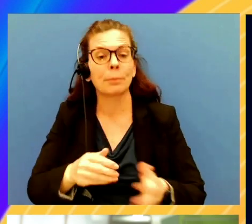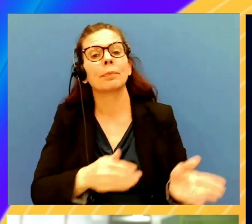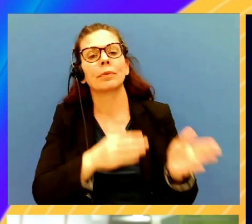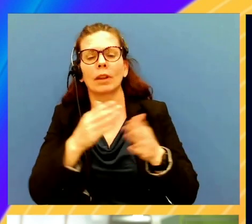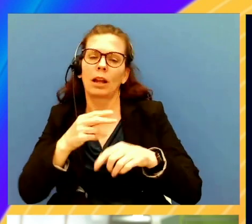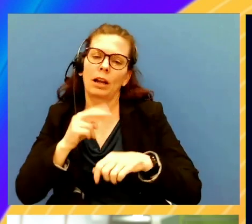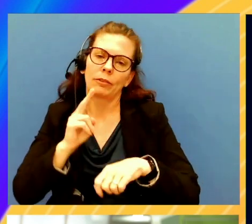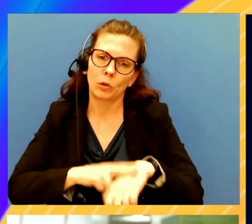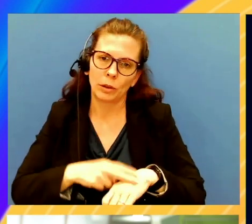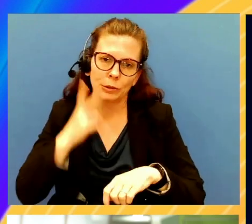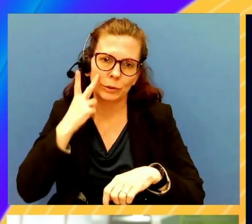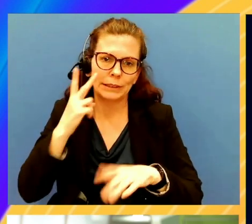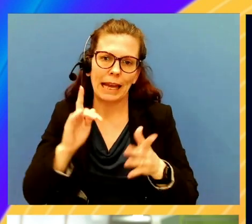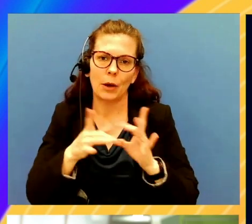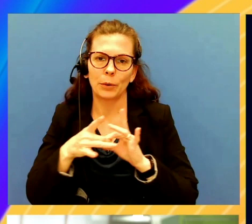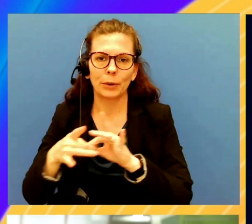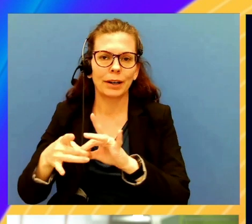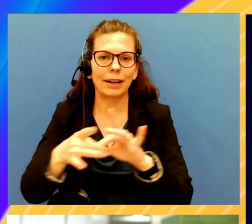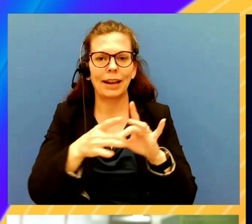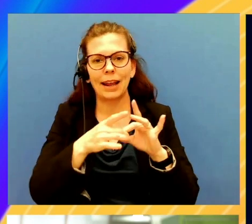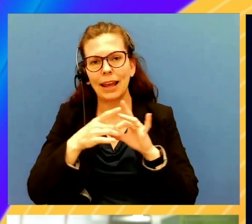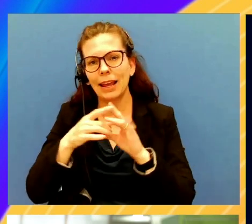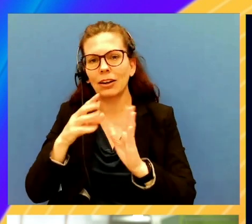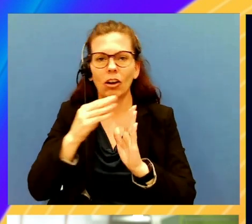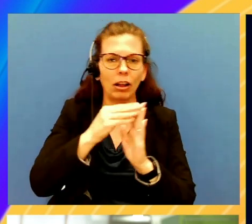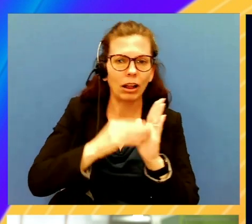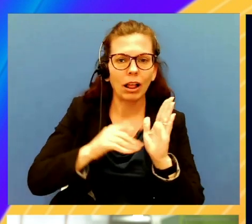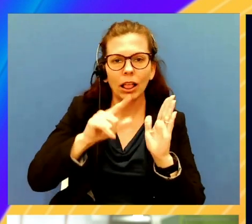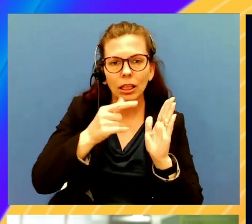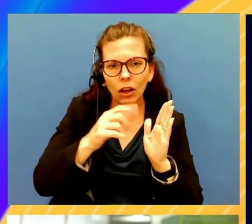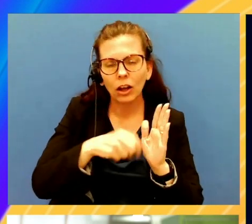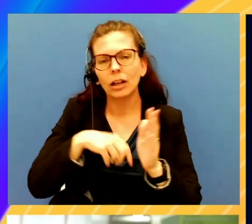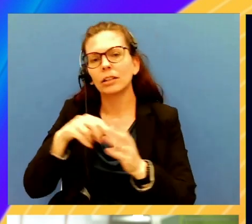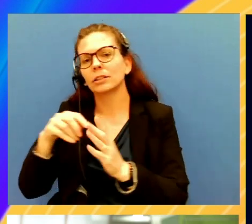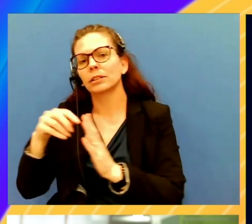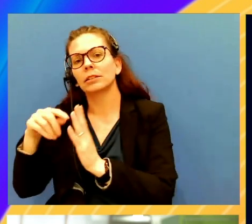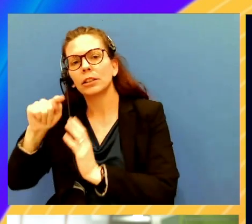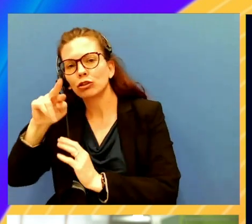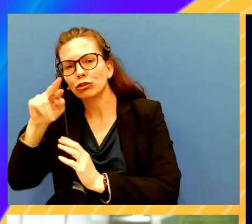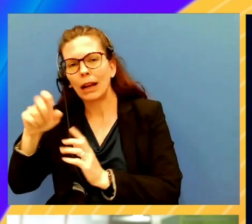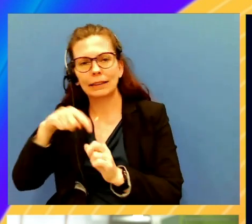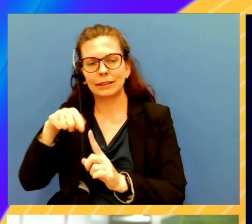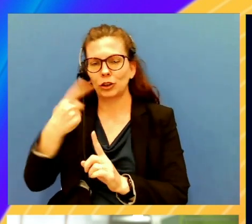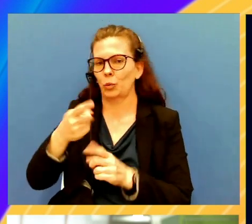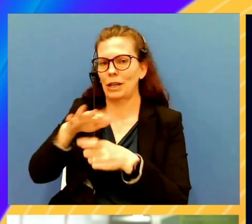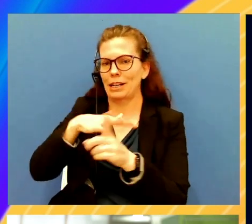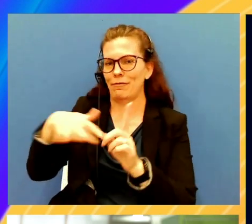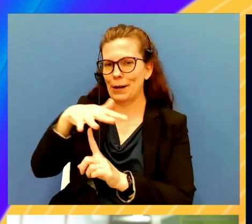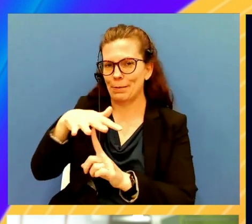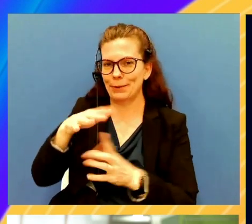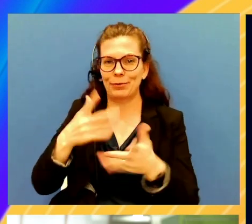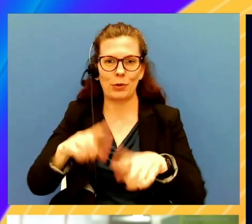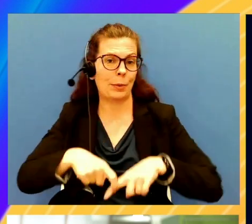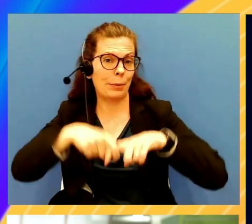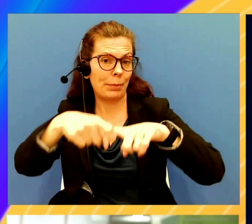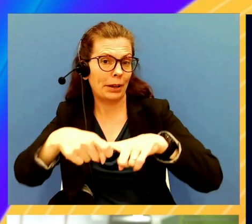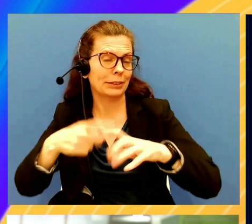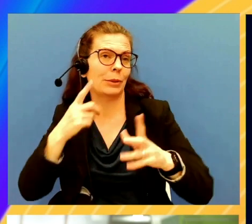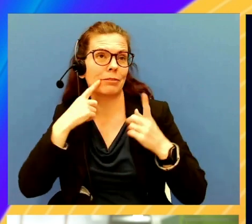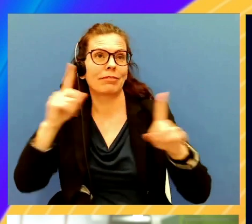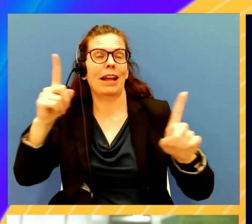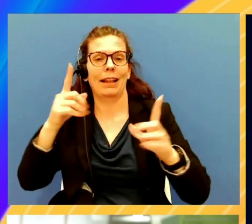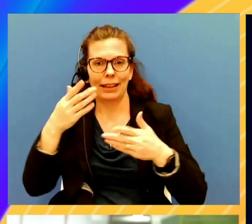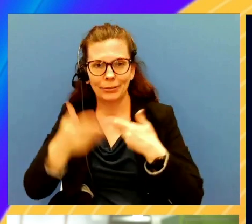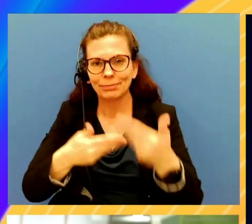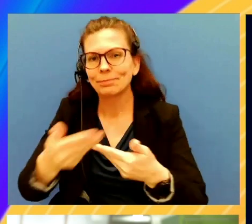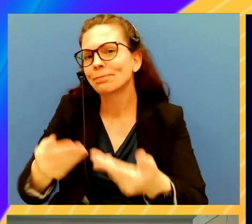you're going to see how we correlate all those logs and traces and metrics into a single environment. So with that, I'll pause here so we can finally dig in and see what it